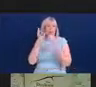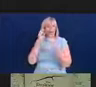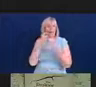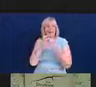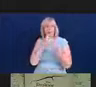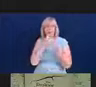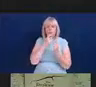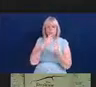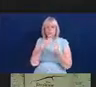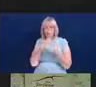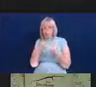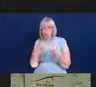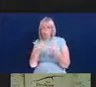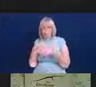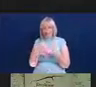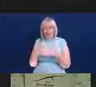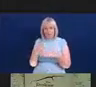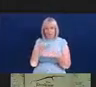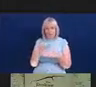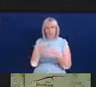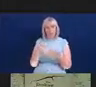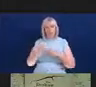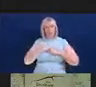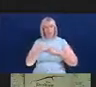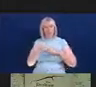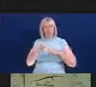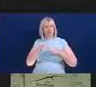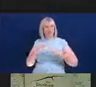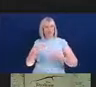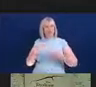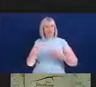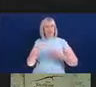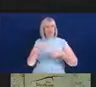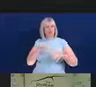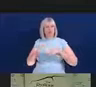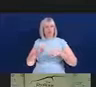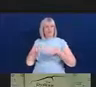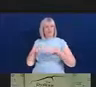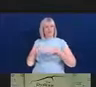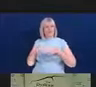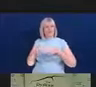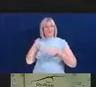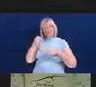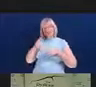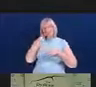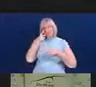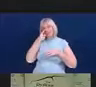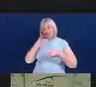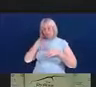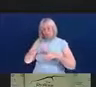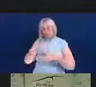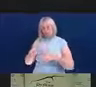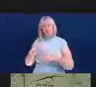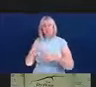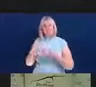to implement strategies, this impacts on family life. This then has a beautiful knock-on effect to children, other family members